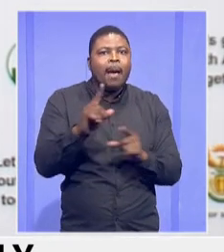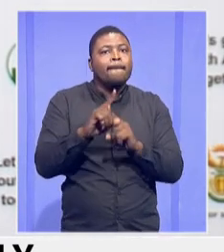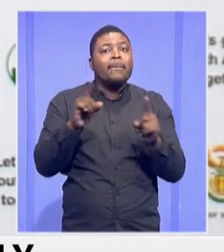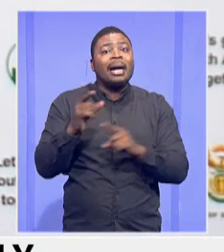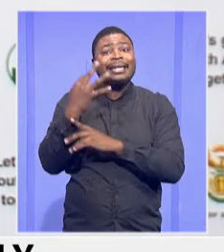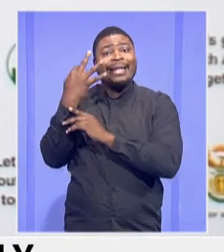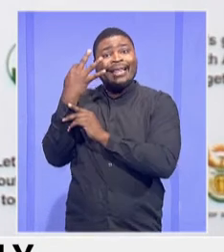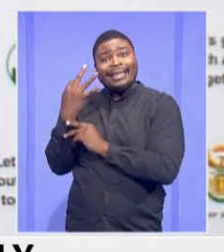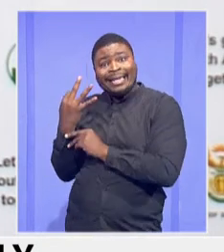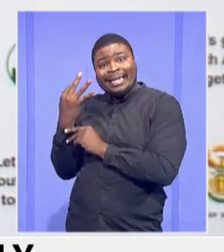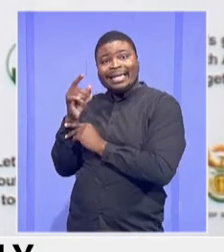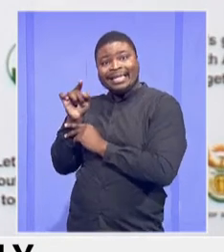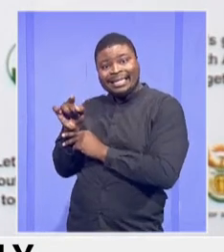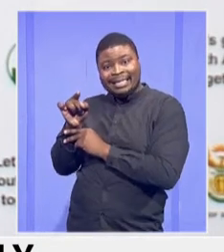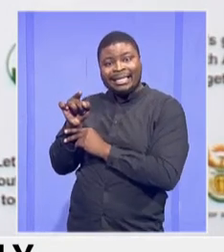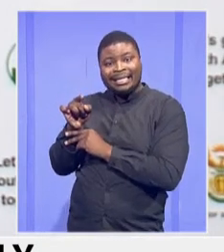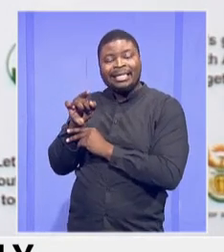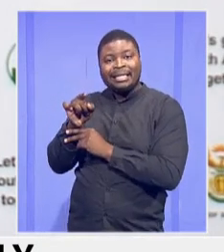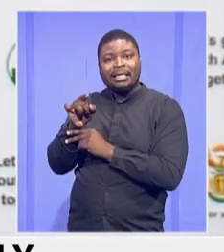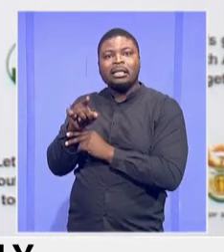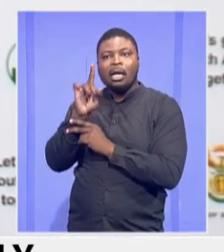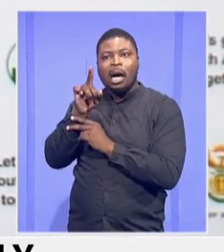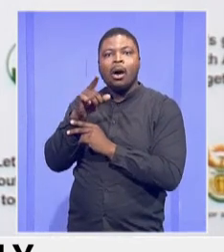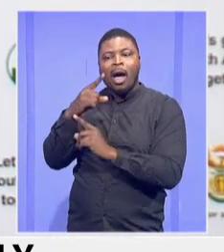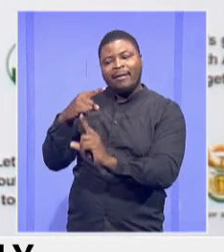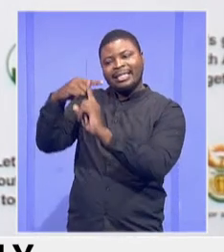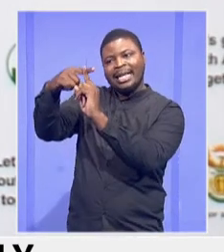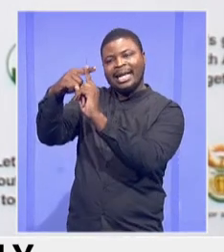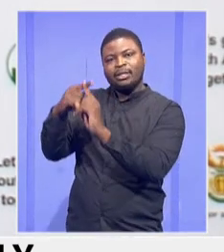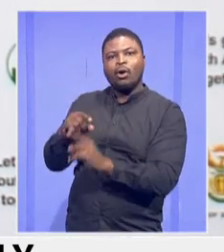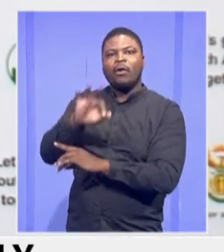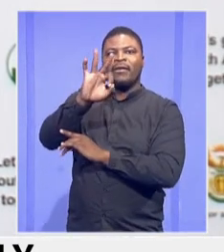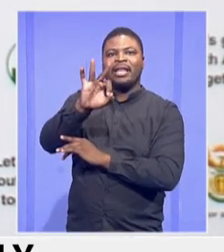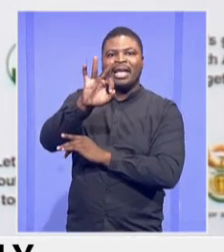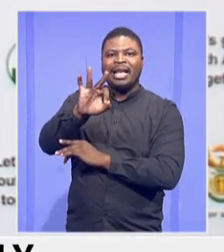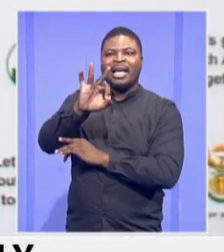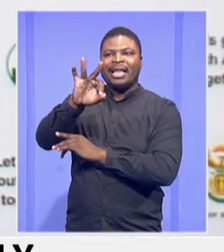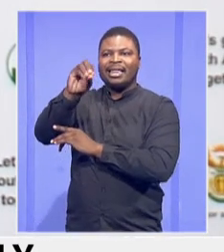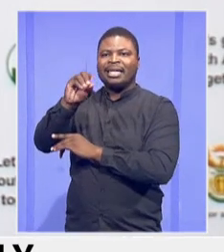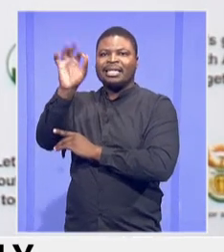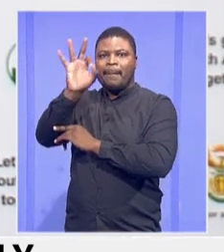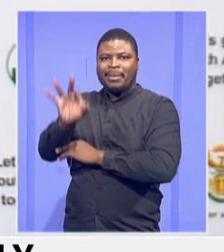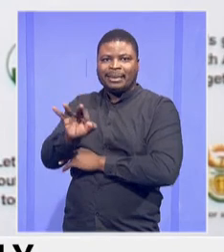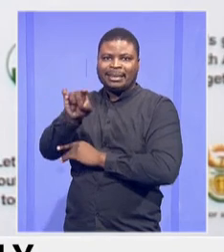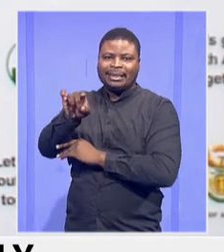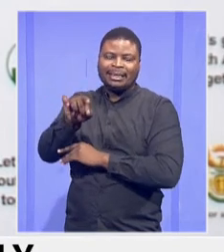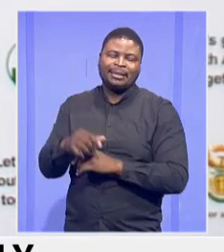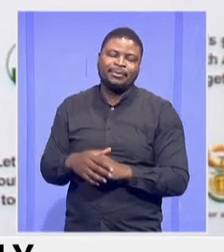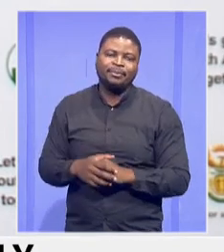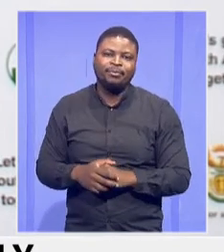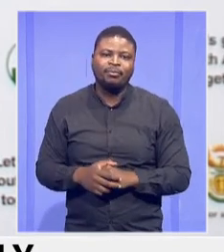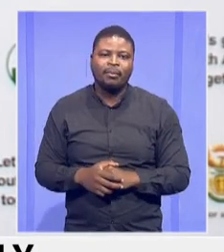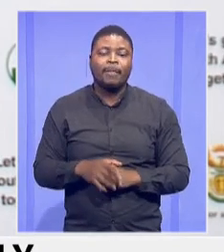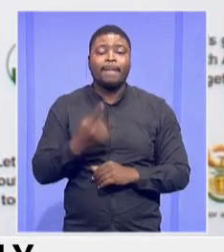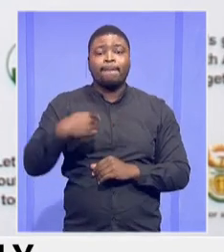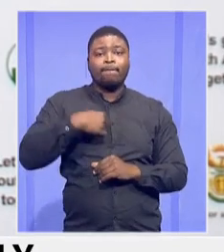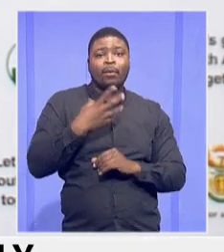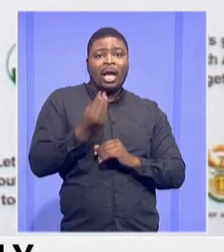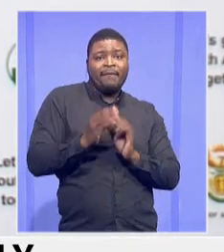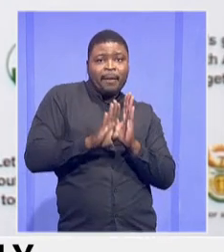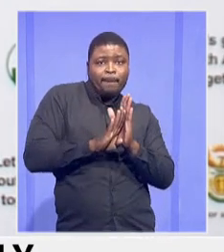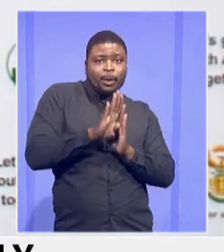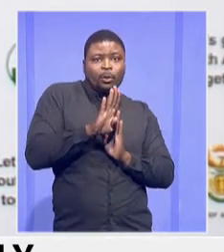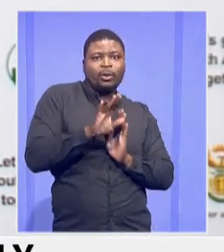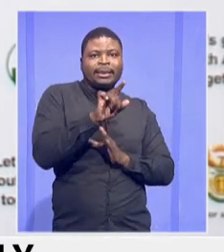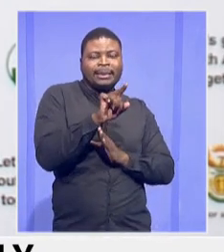us from a target of 30%. And then we're giving a progress there. As I've indicated,